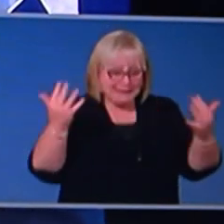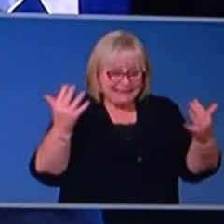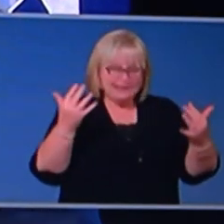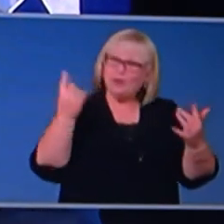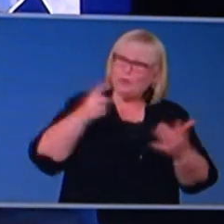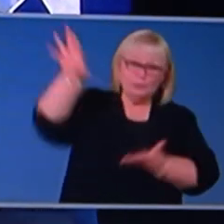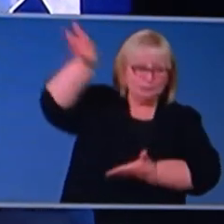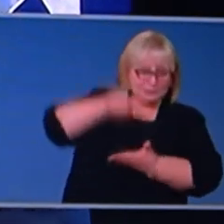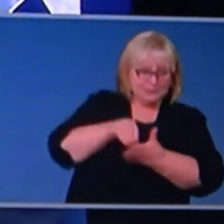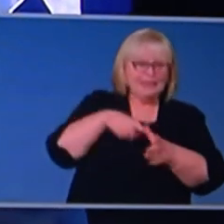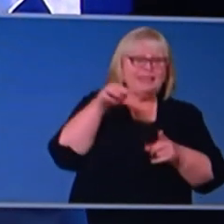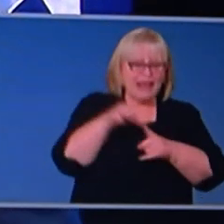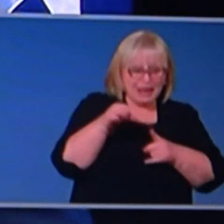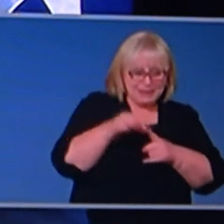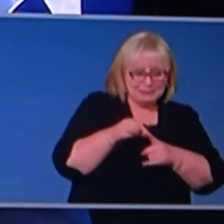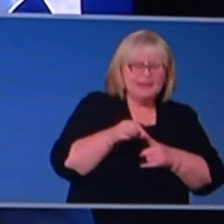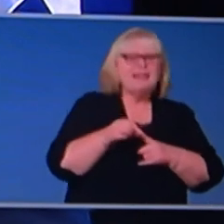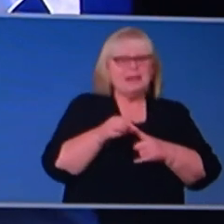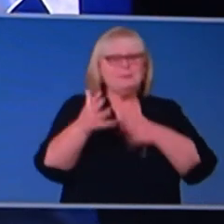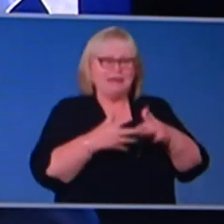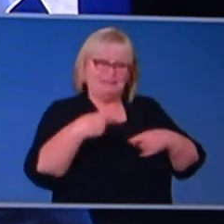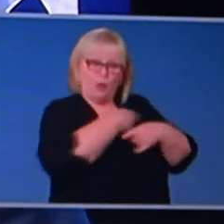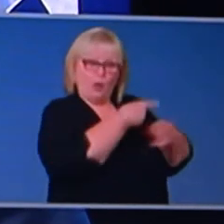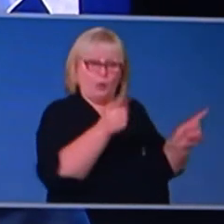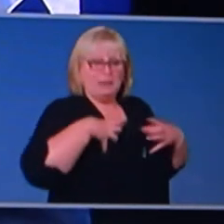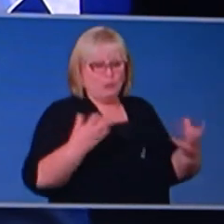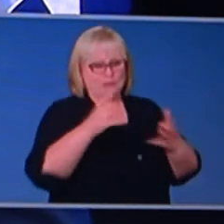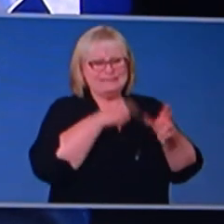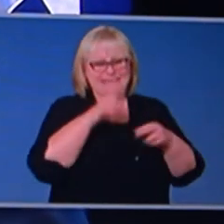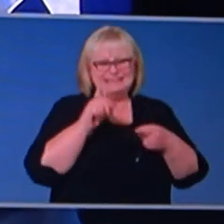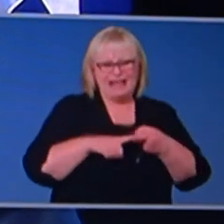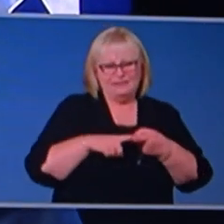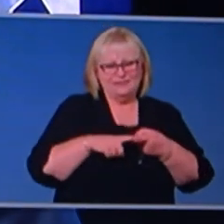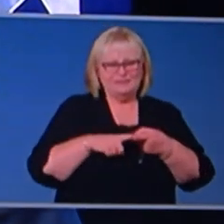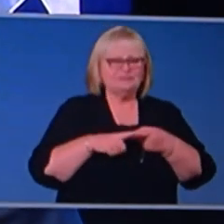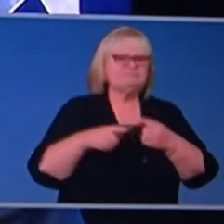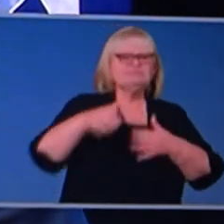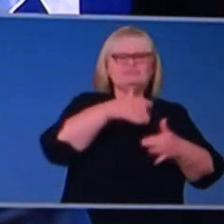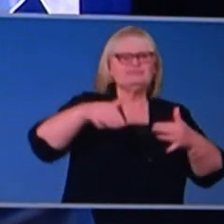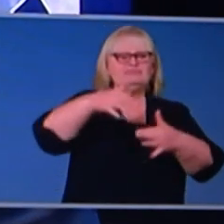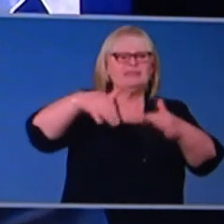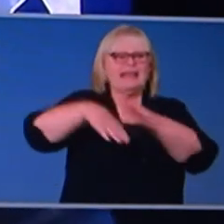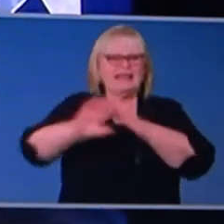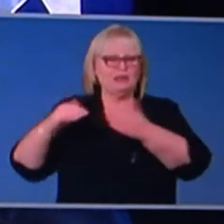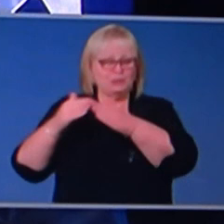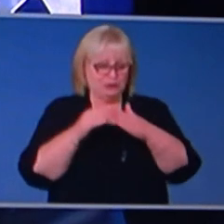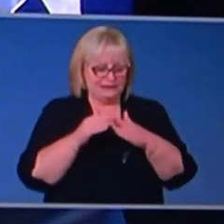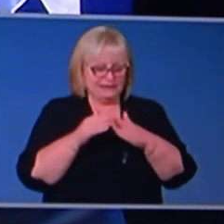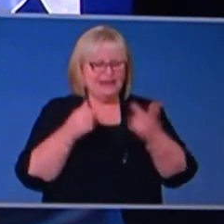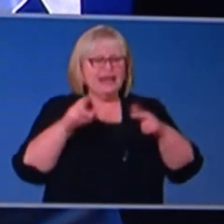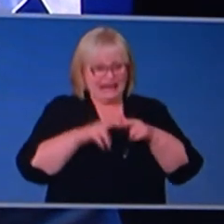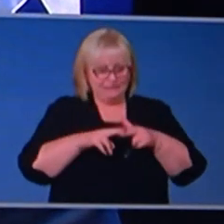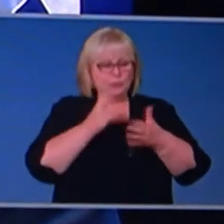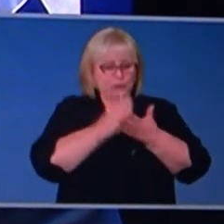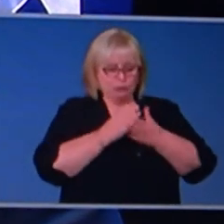COVIDSafe app, then the safer you are, uh, being in the community, particularly if we are to move towards easing